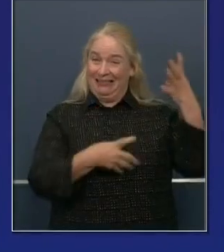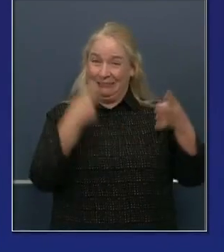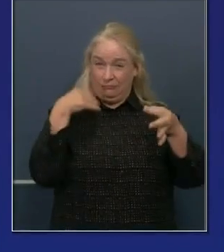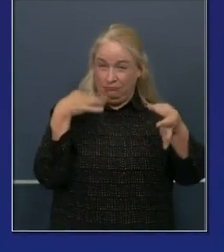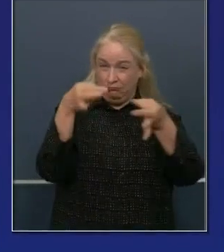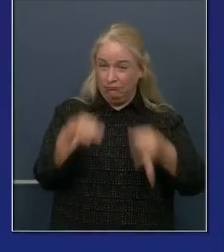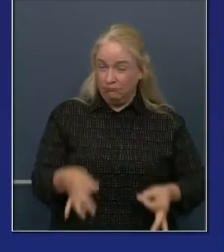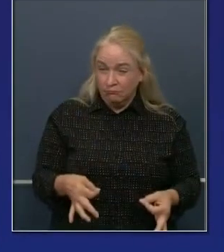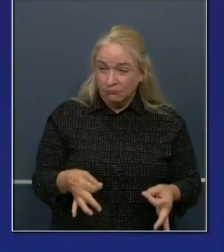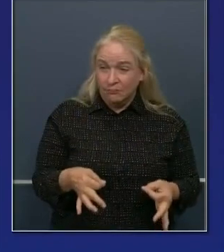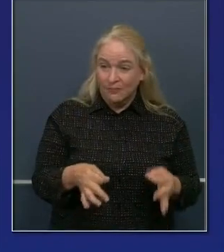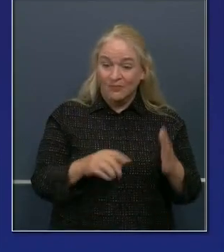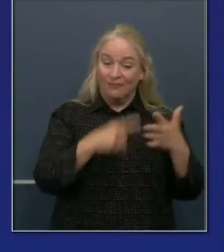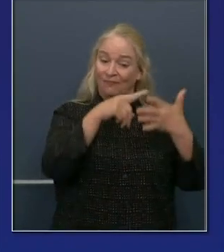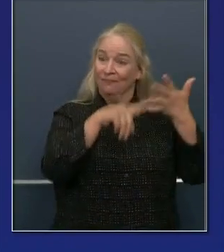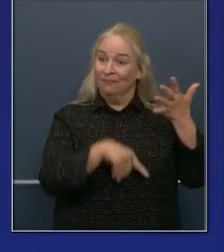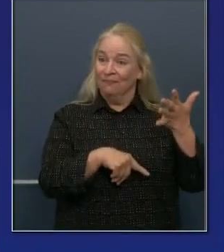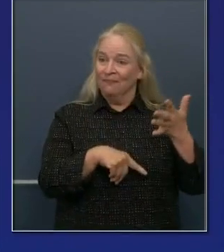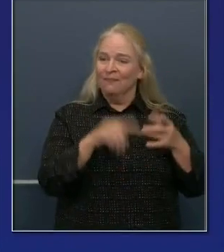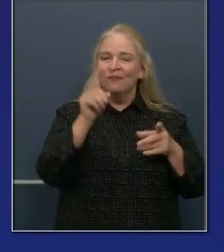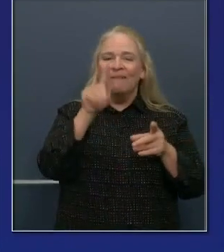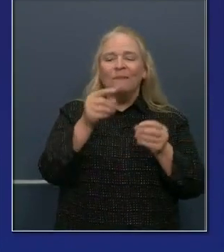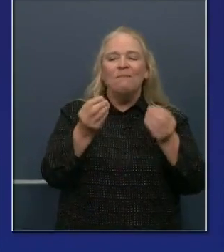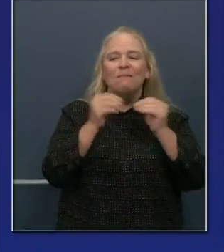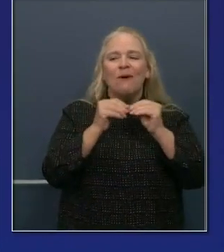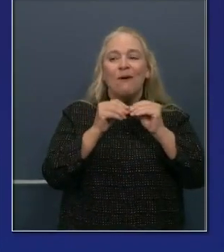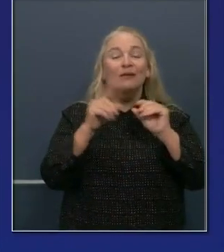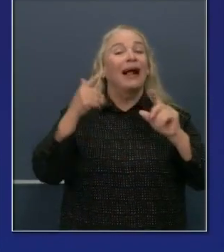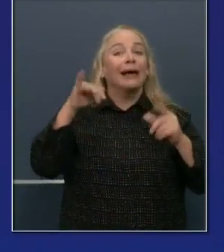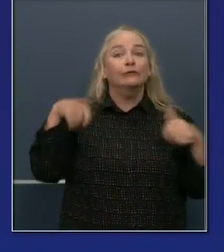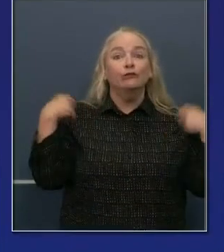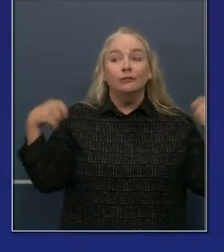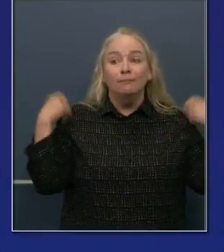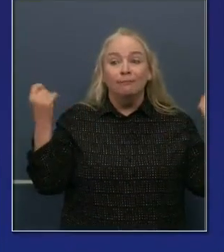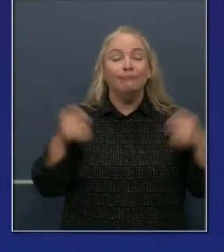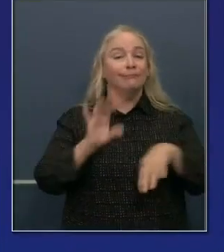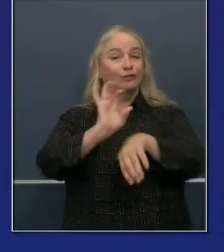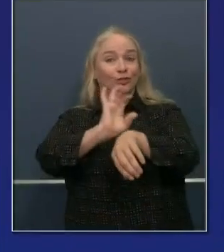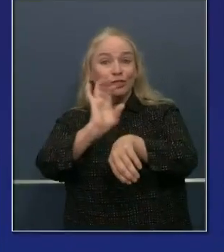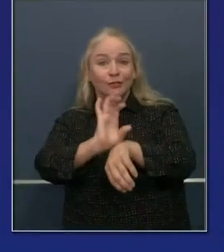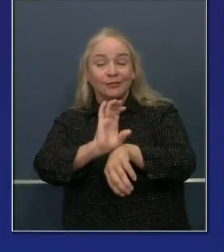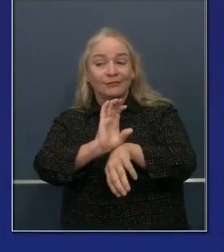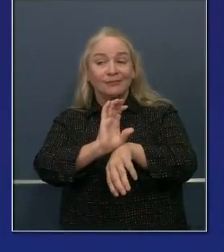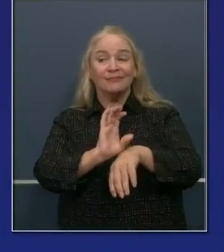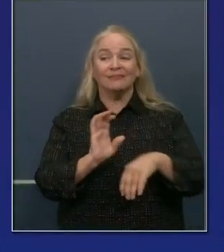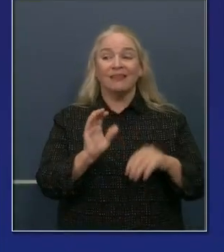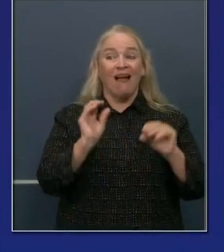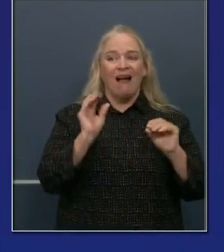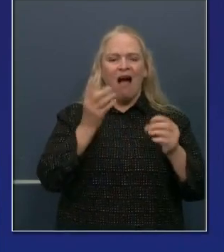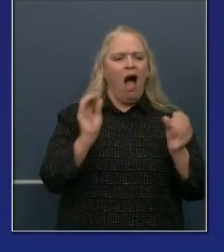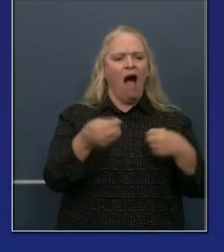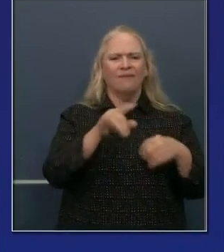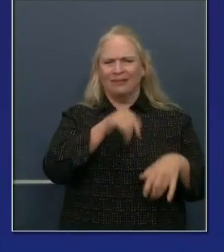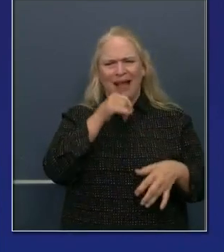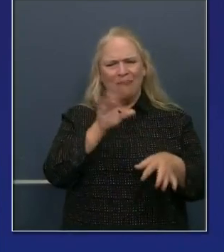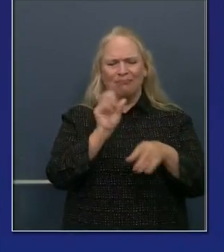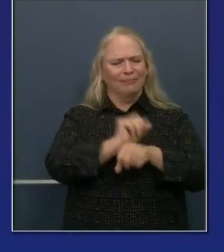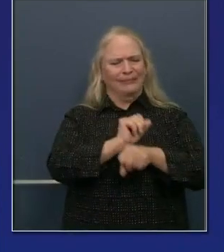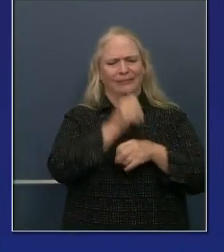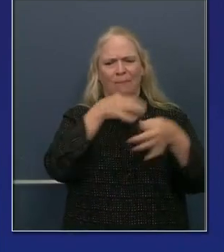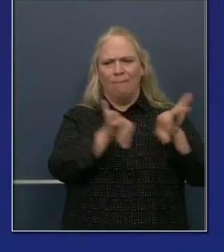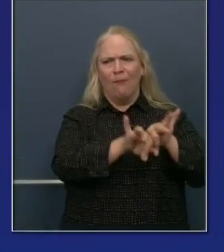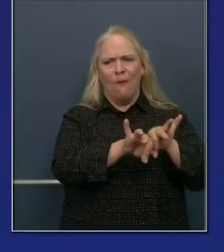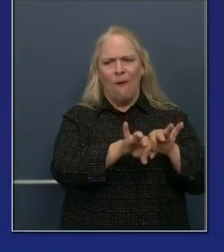Fitness centers, places of worship, offices for non-critical sectors, personal care services,